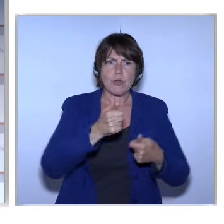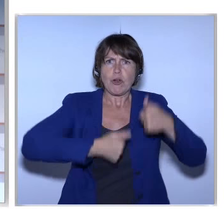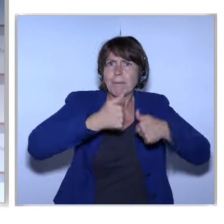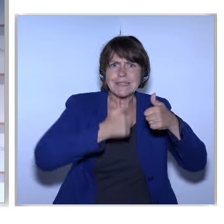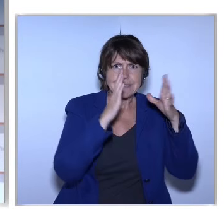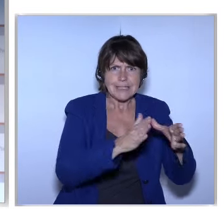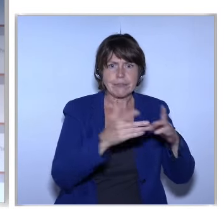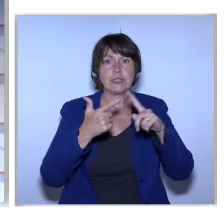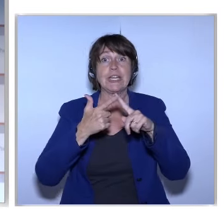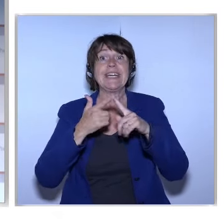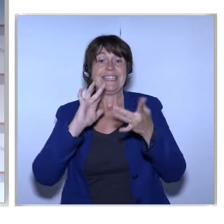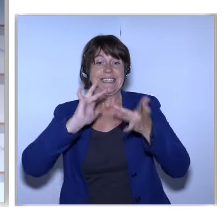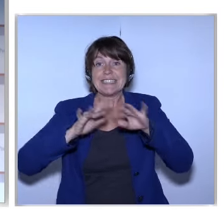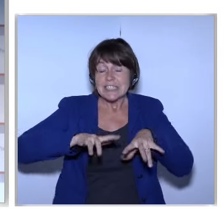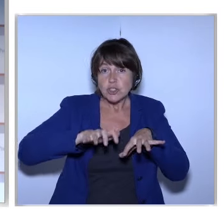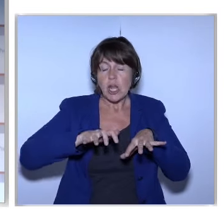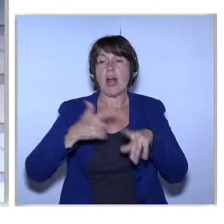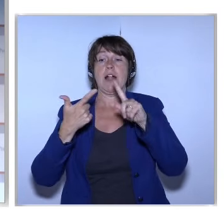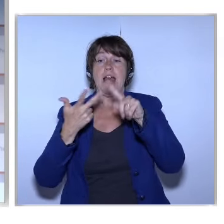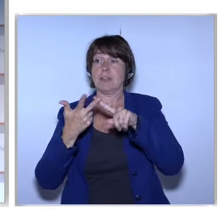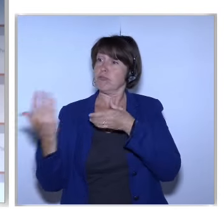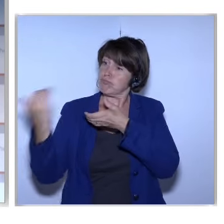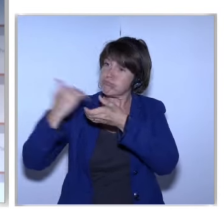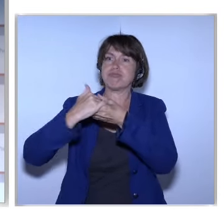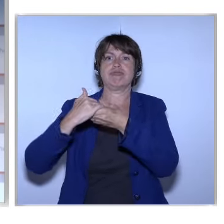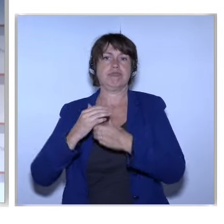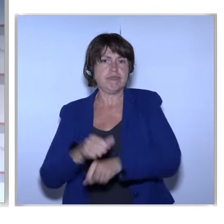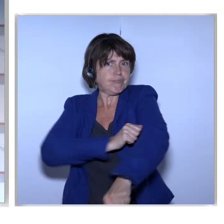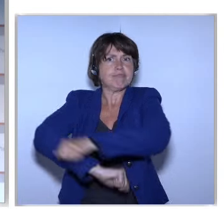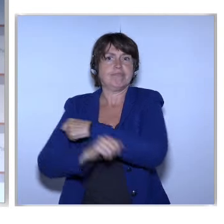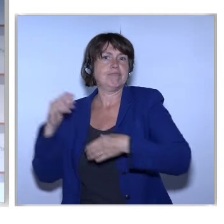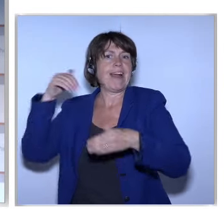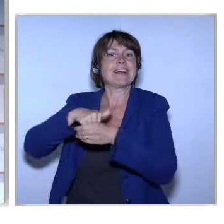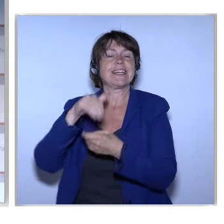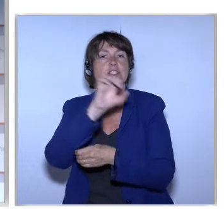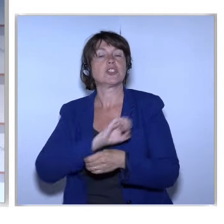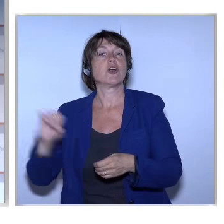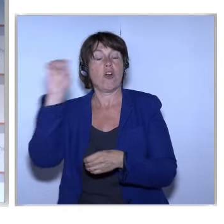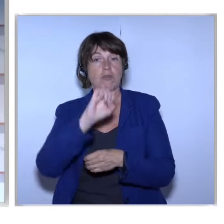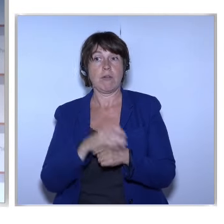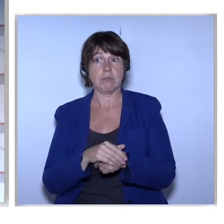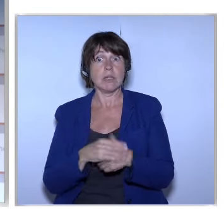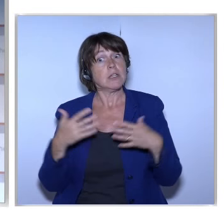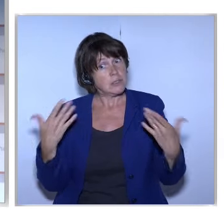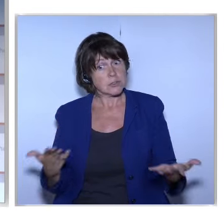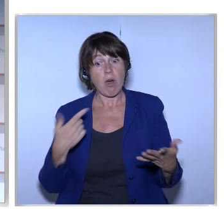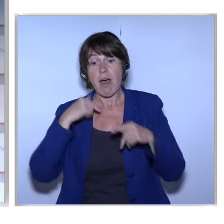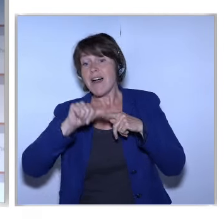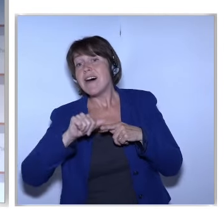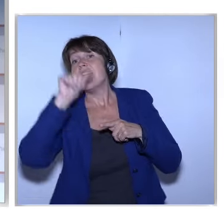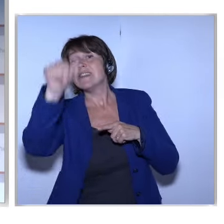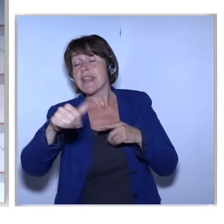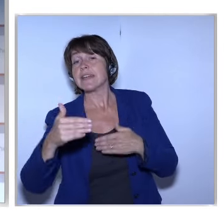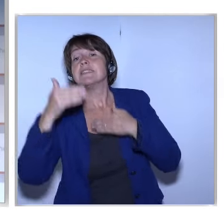And An Engaged Europe And Truly Those Are The Three Components That If We Want To Take Europe To The Next Phase